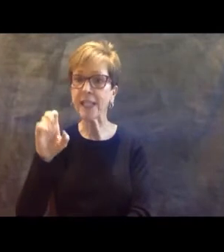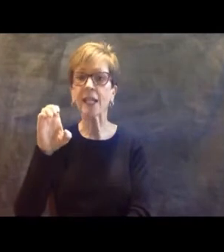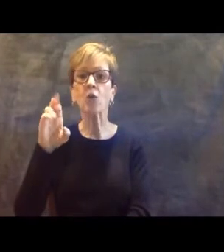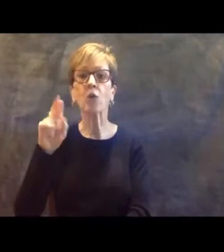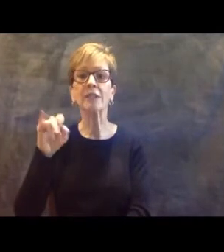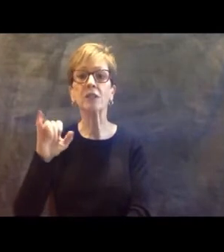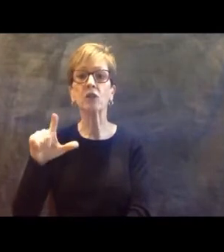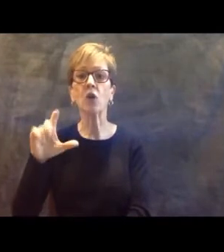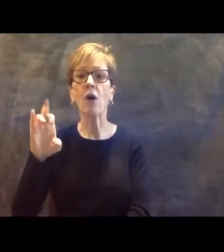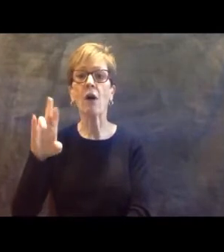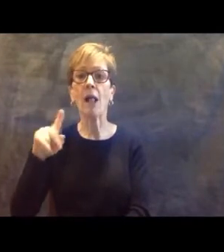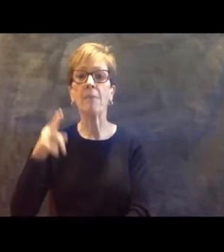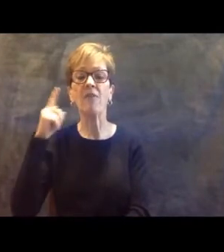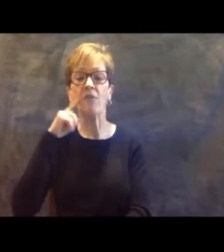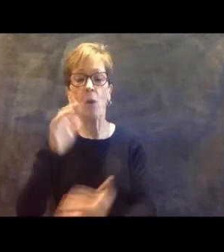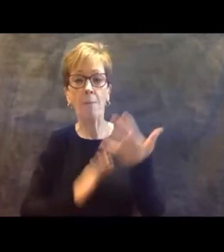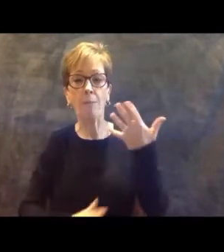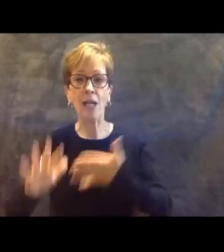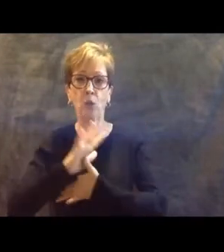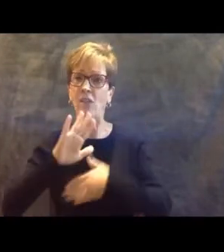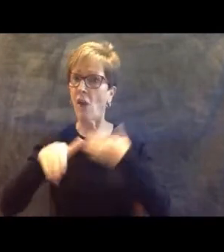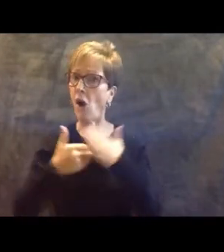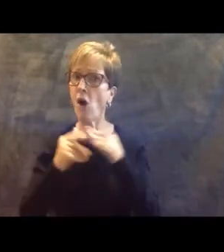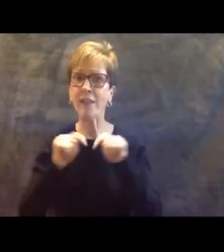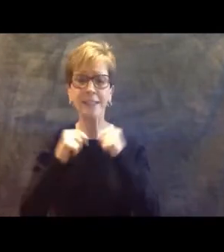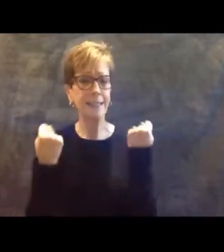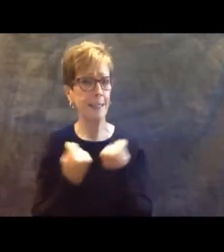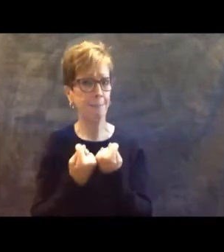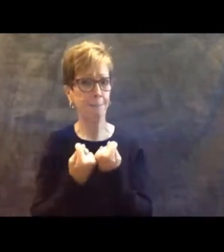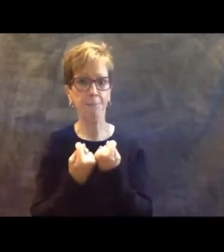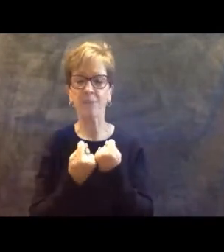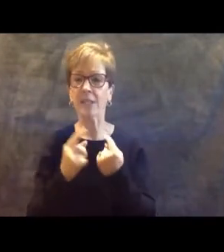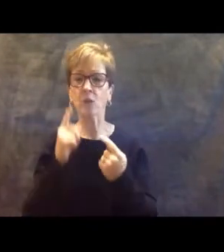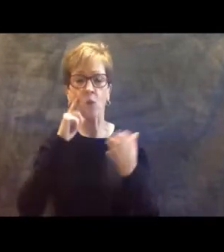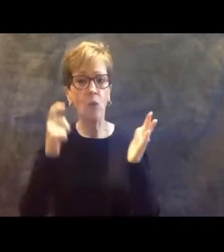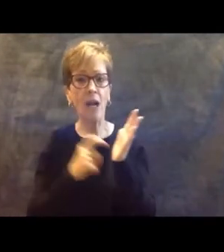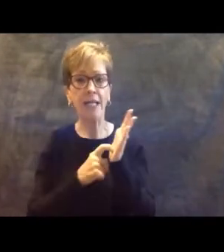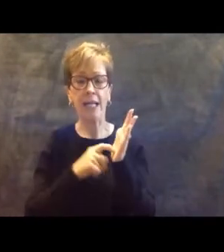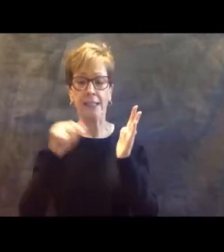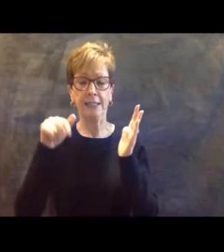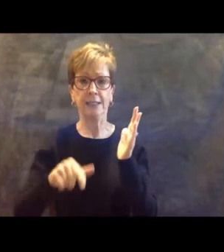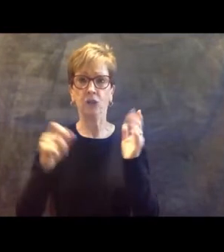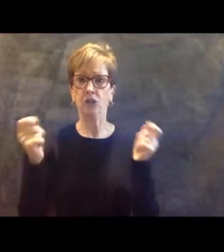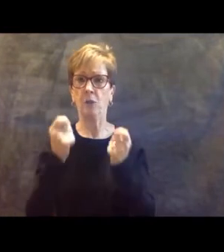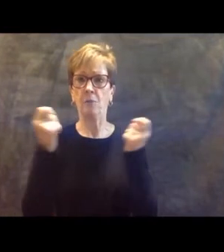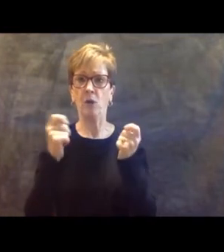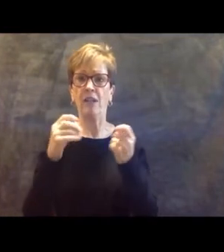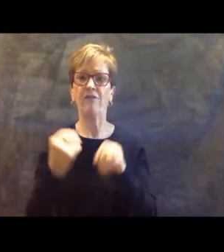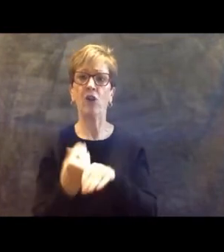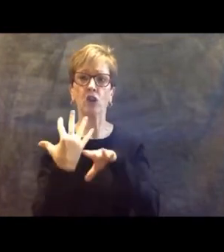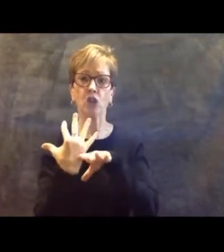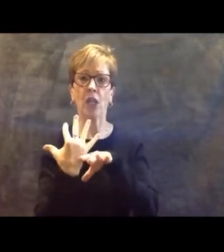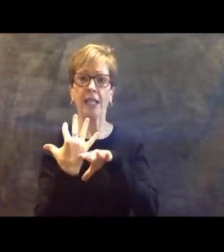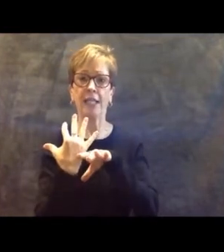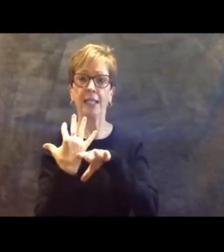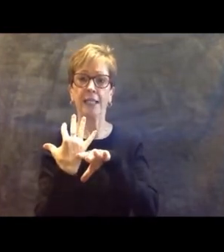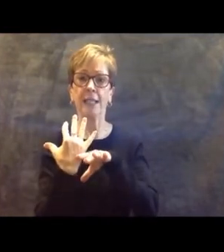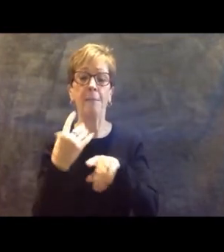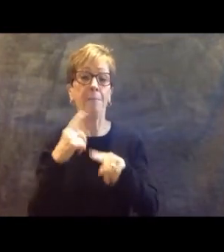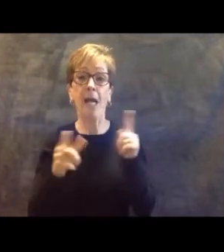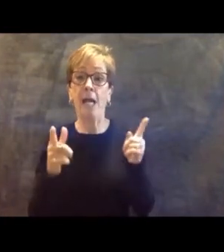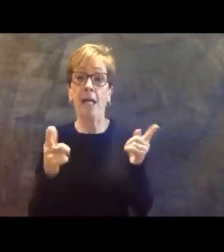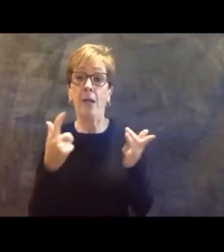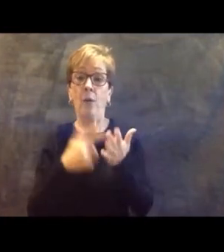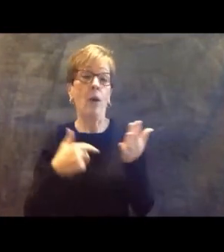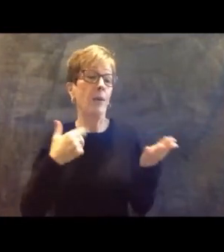prioritizing everybody's health and hosting this recognition ceremony virtually. But what do we expect? Our